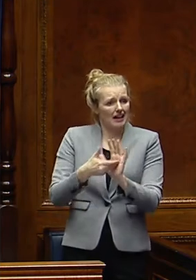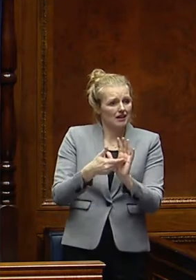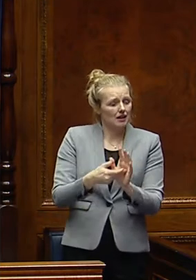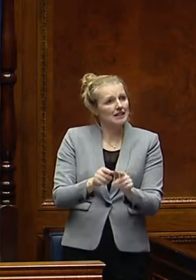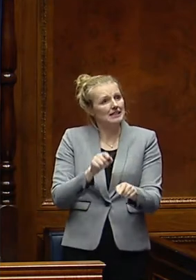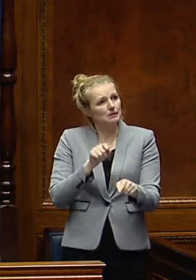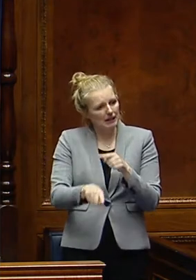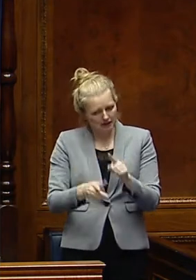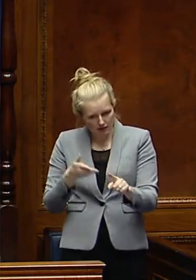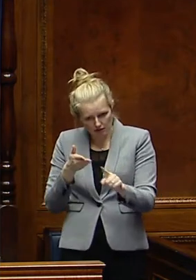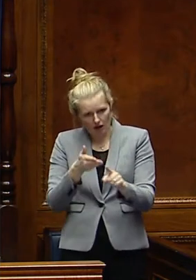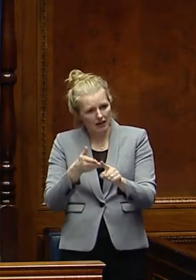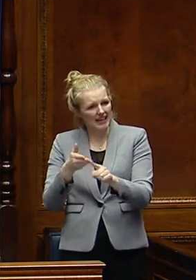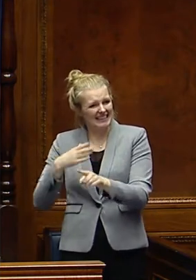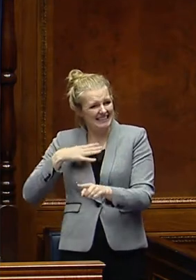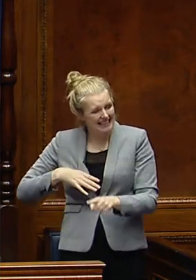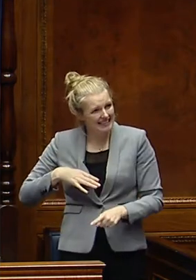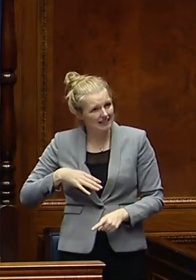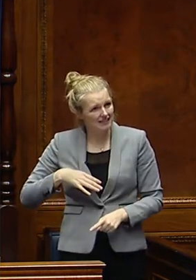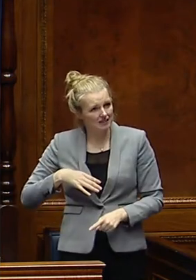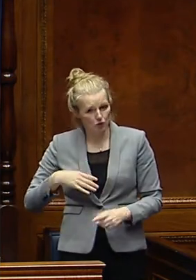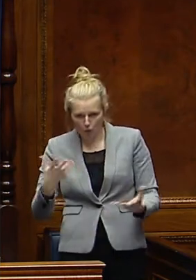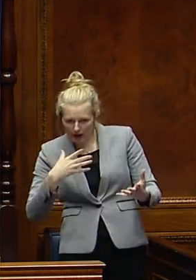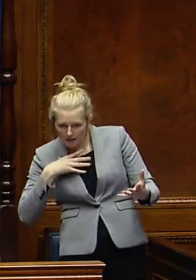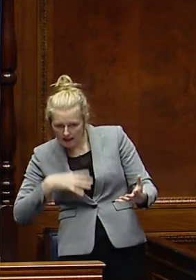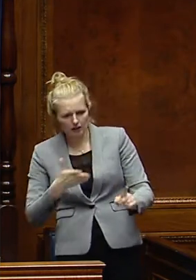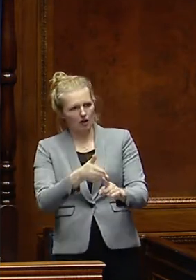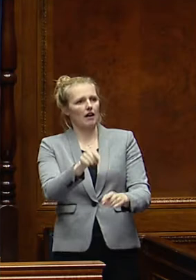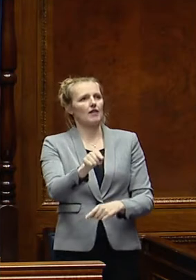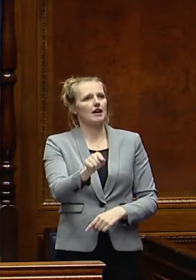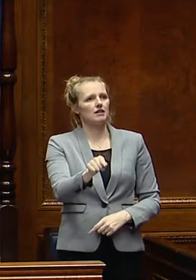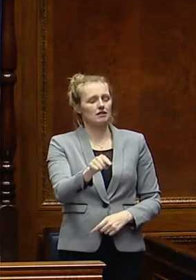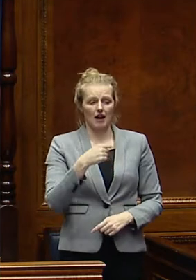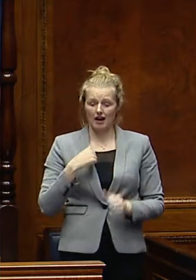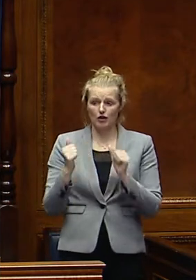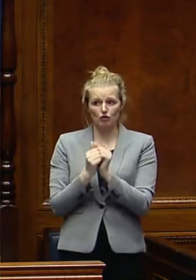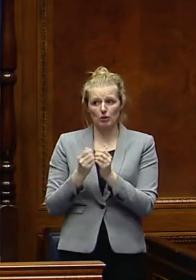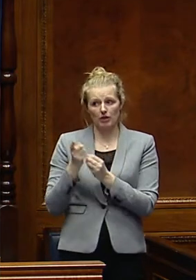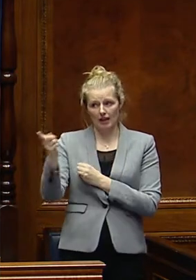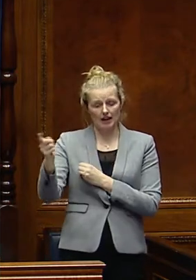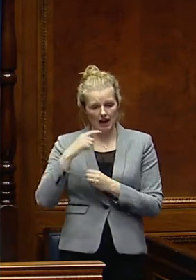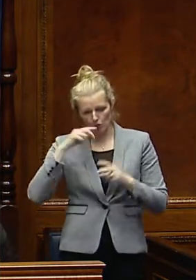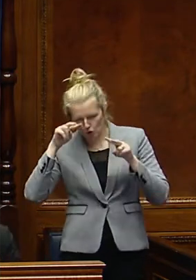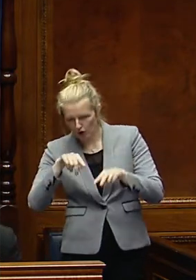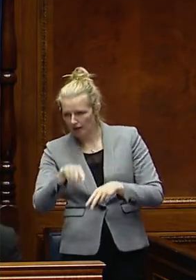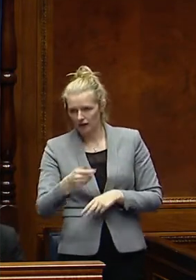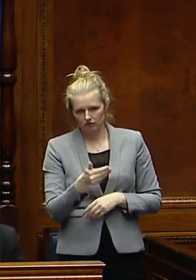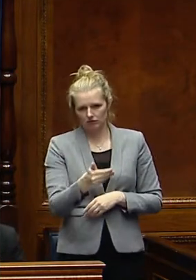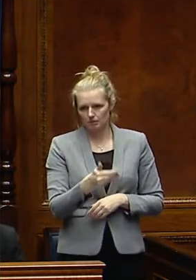around target and objective need. So I would fully agree with that, and that is something that I will be looking closely at in the time ahead.